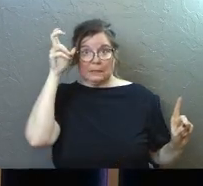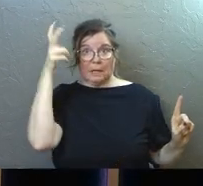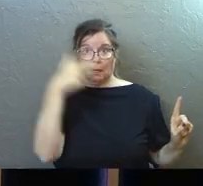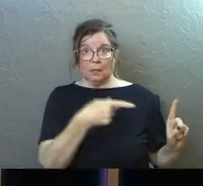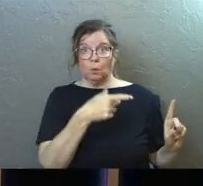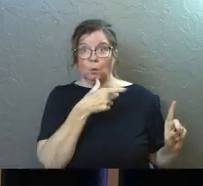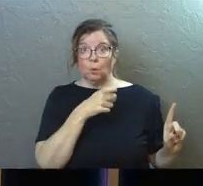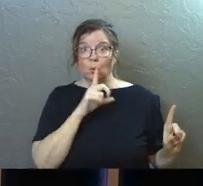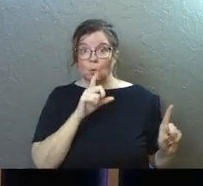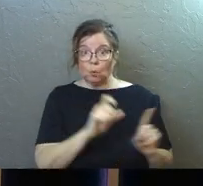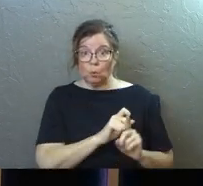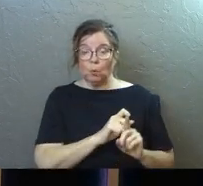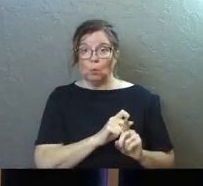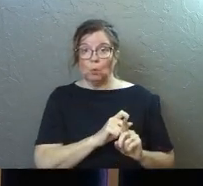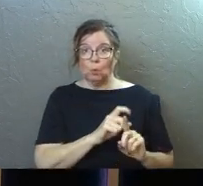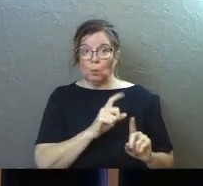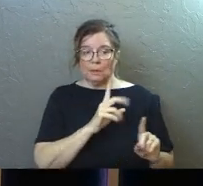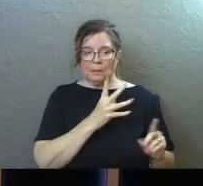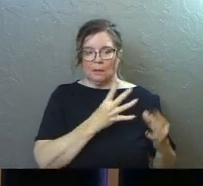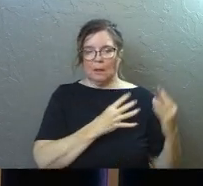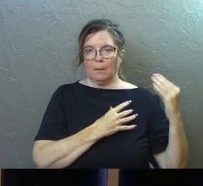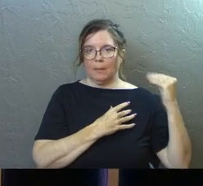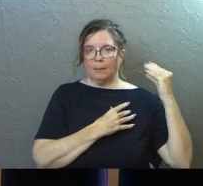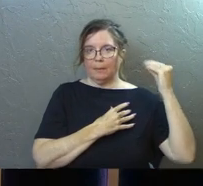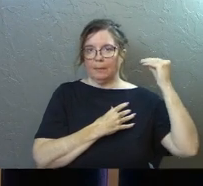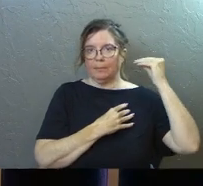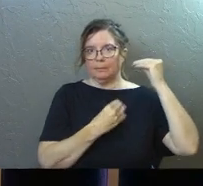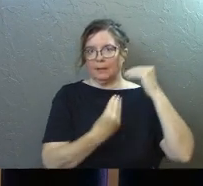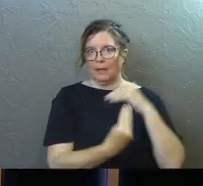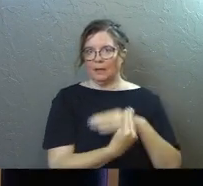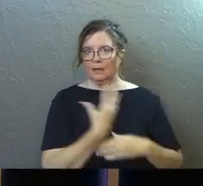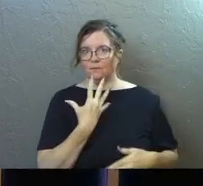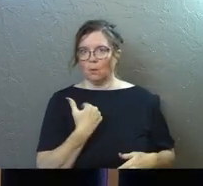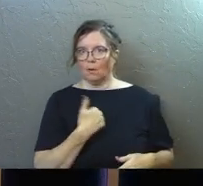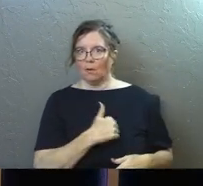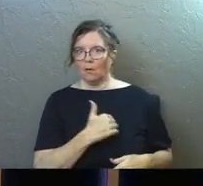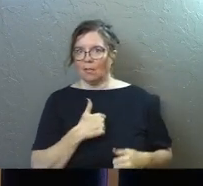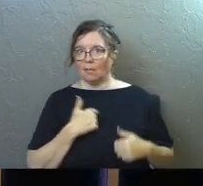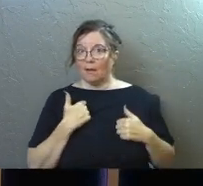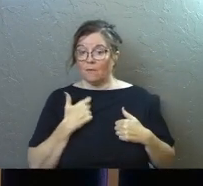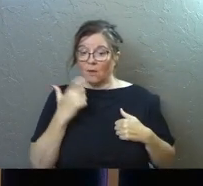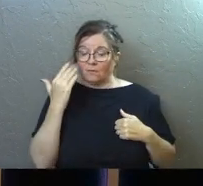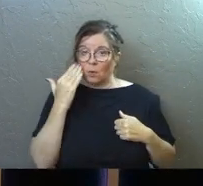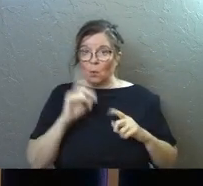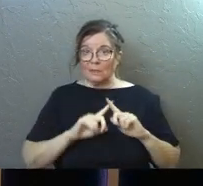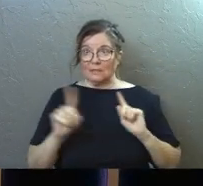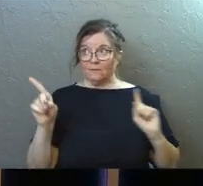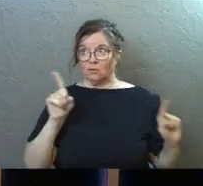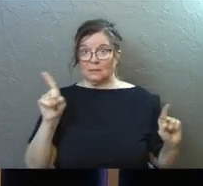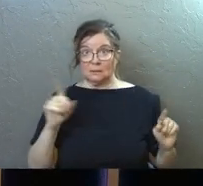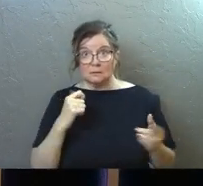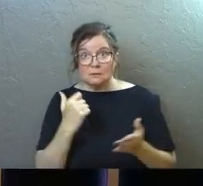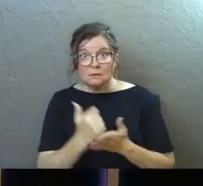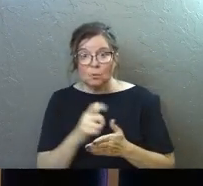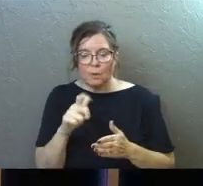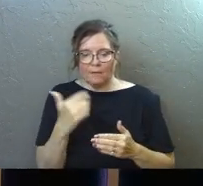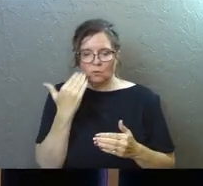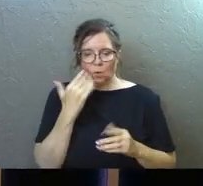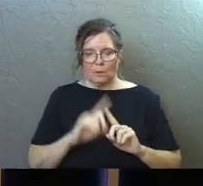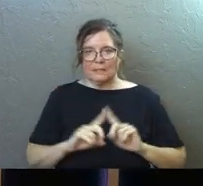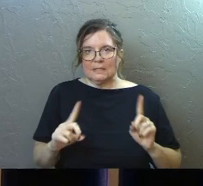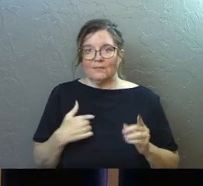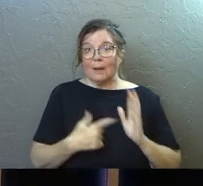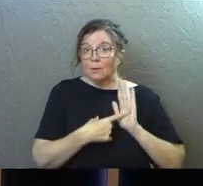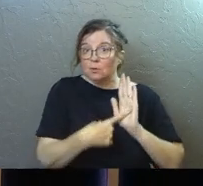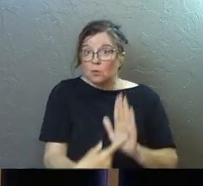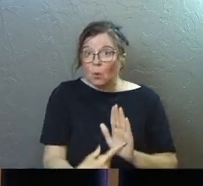that absolutely does speak into and influence our lives, and we've got to know the difference, amen? We have to know the